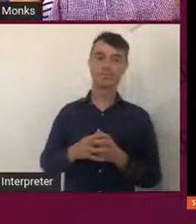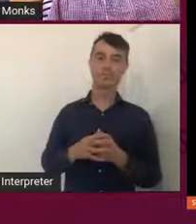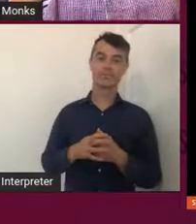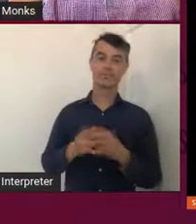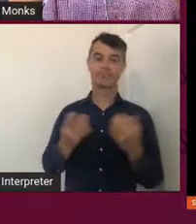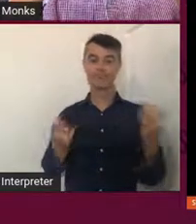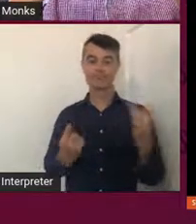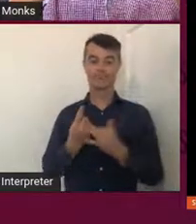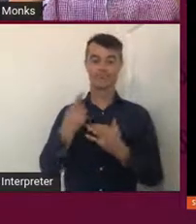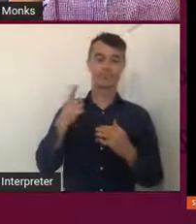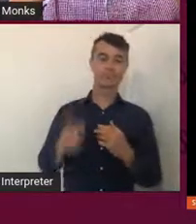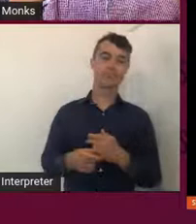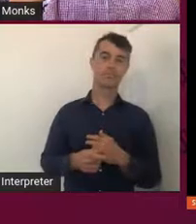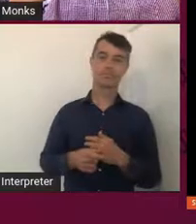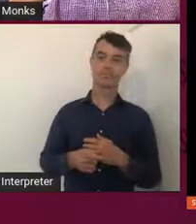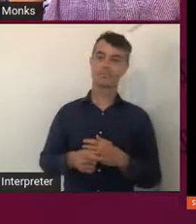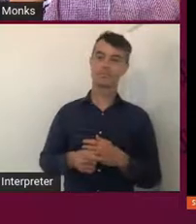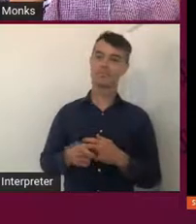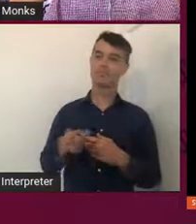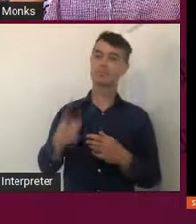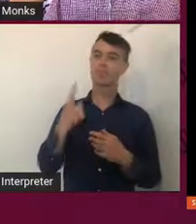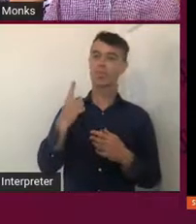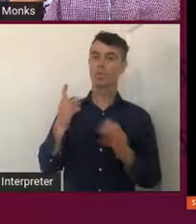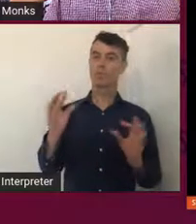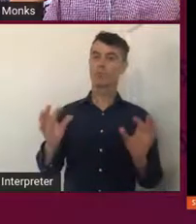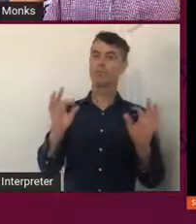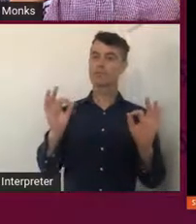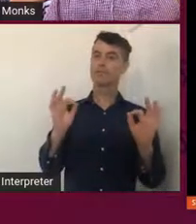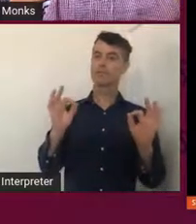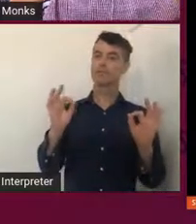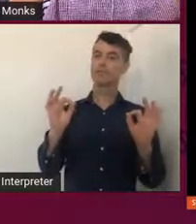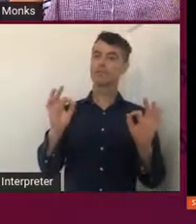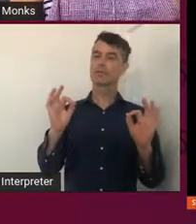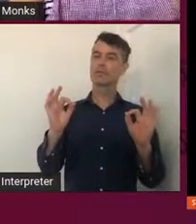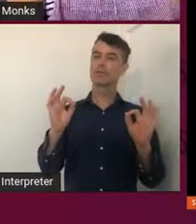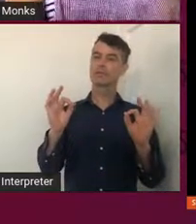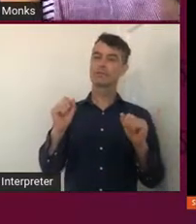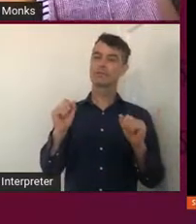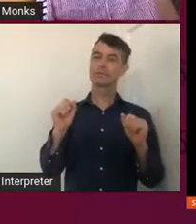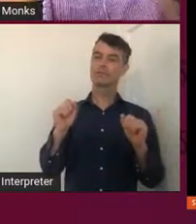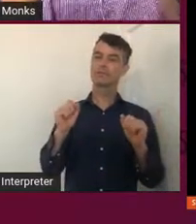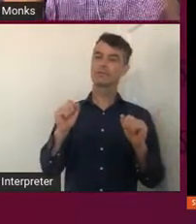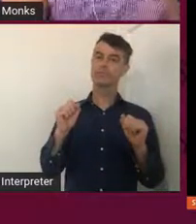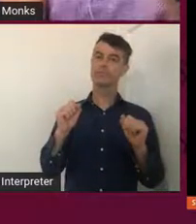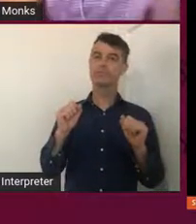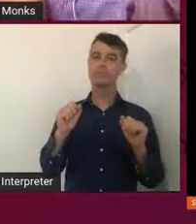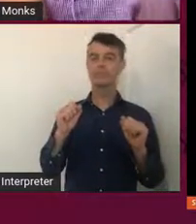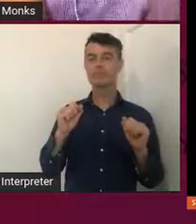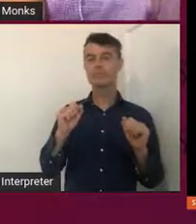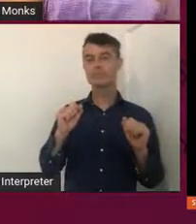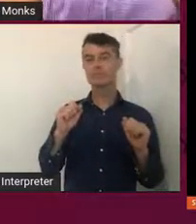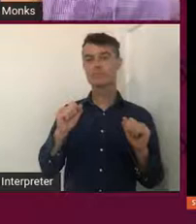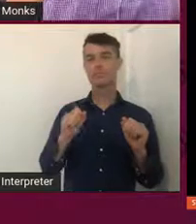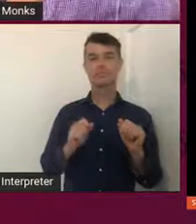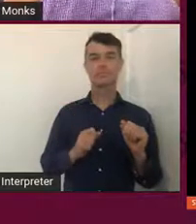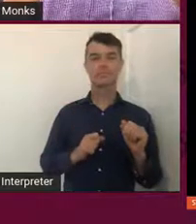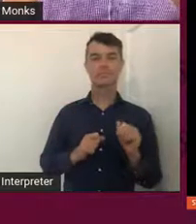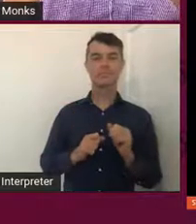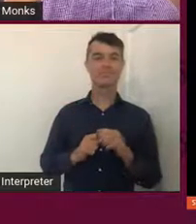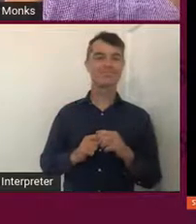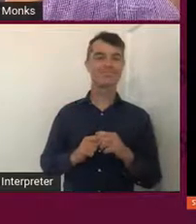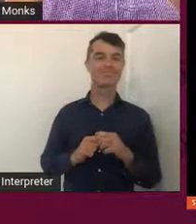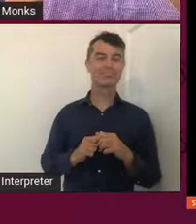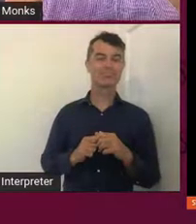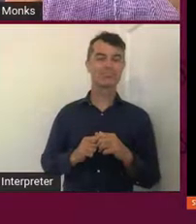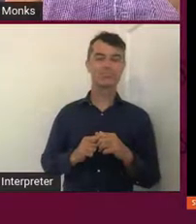life. So there is one particular piece up there which there was quite sort of